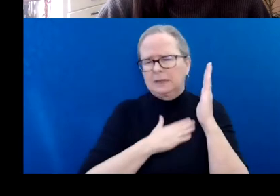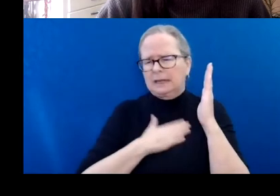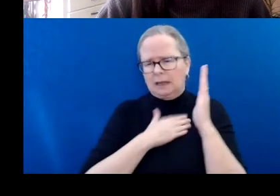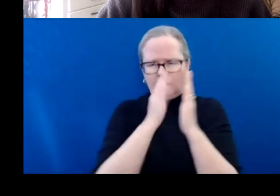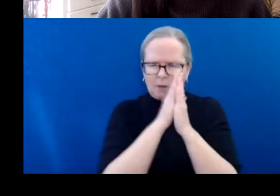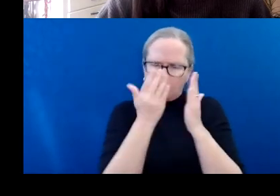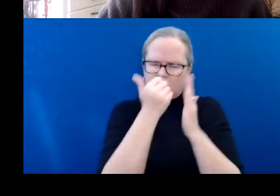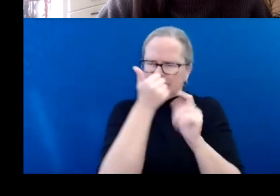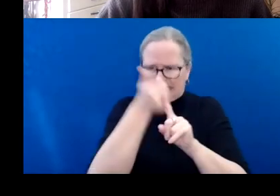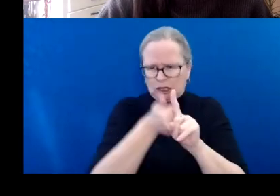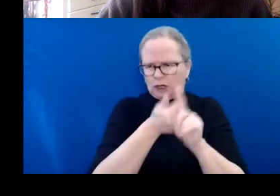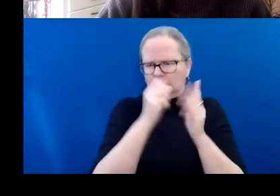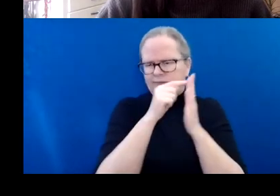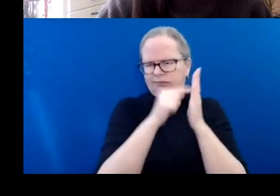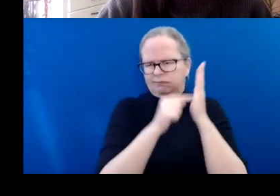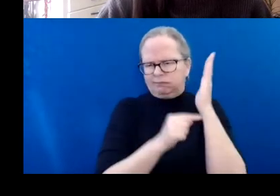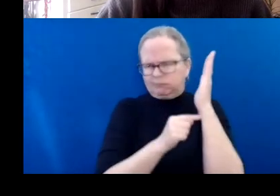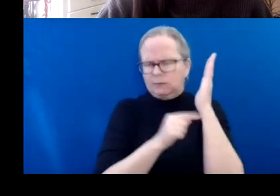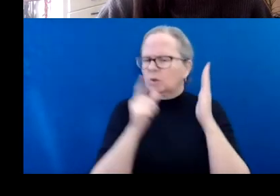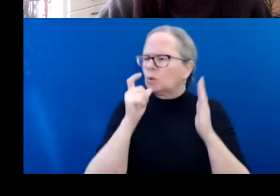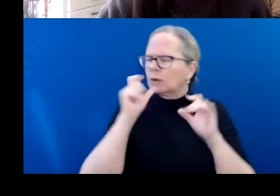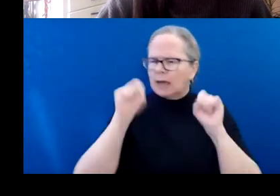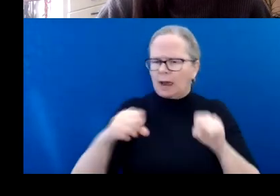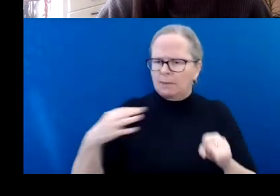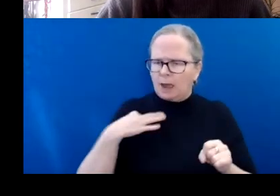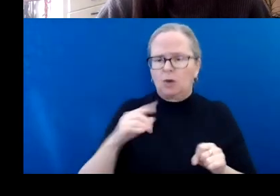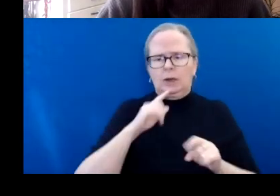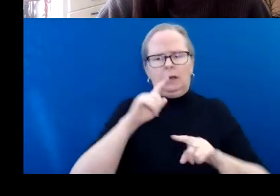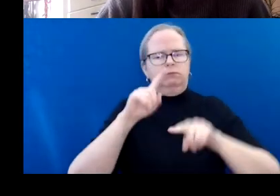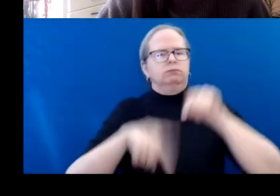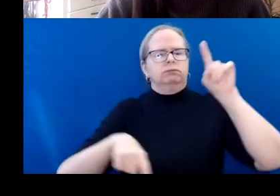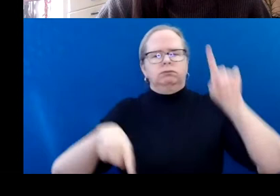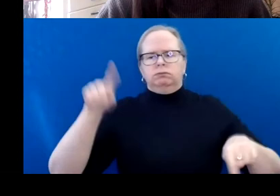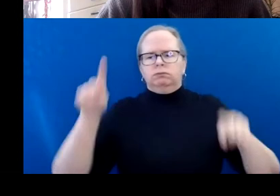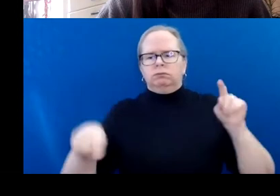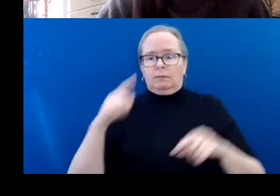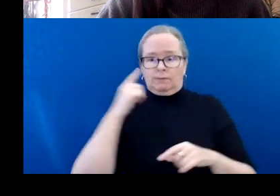Some important eligibility rules for the microgrant are as follows.